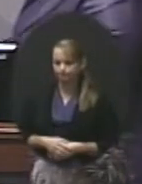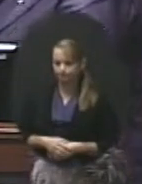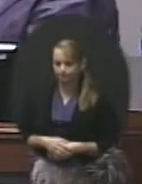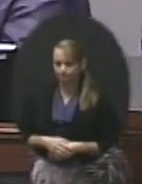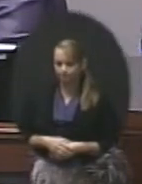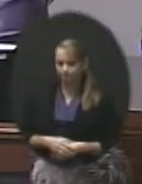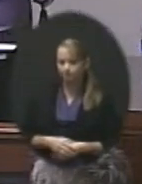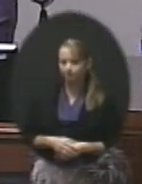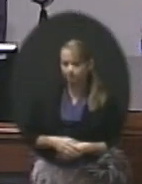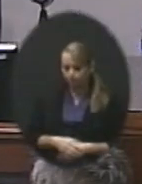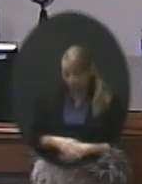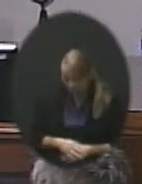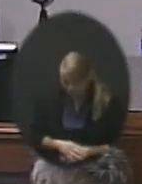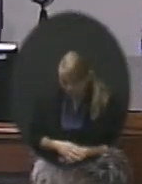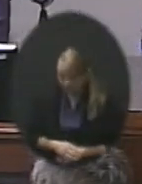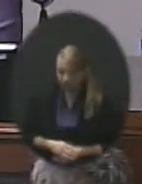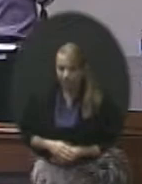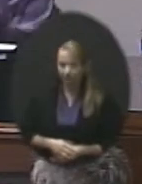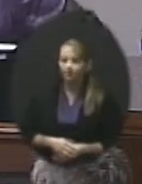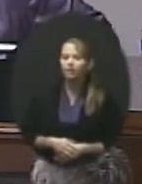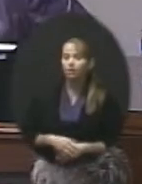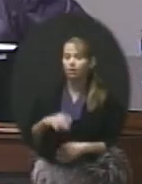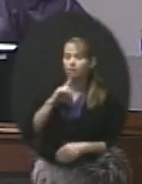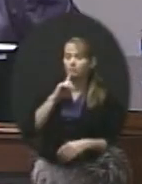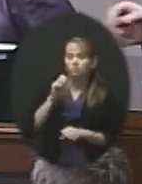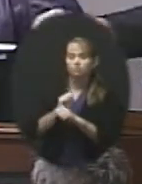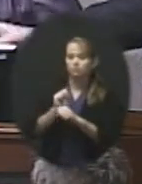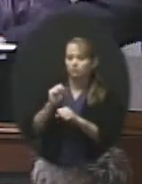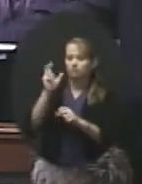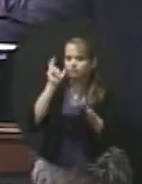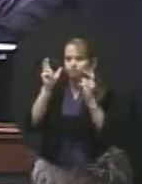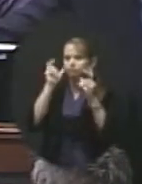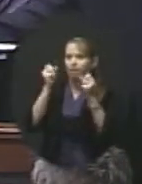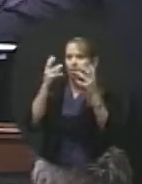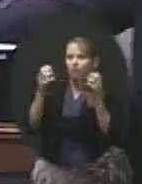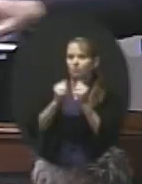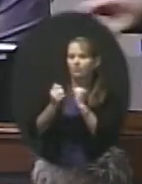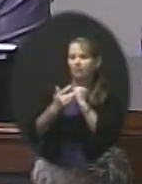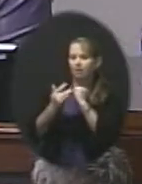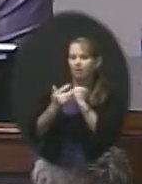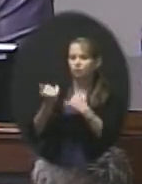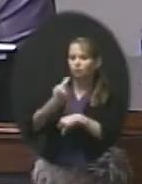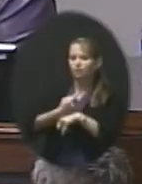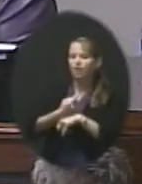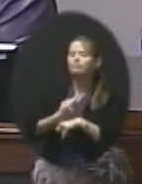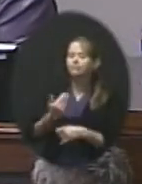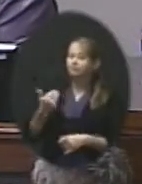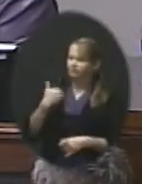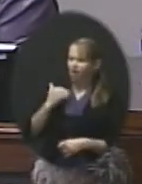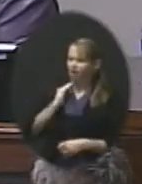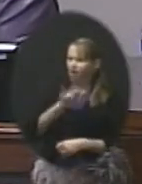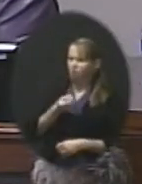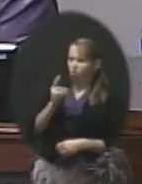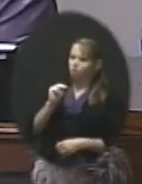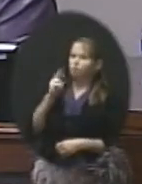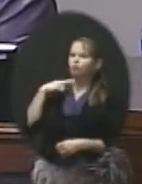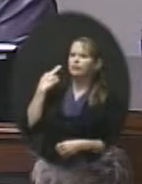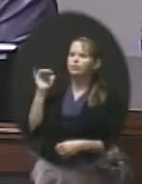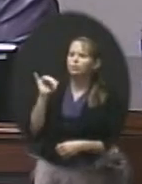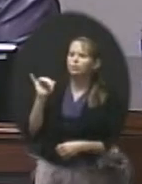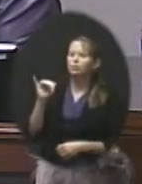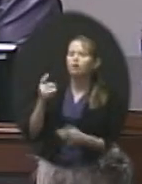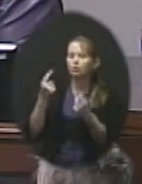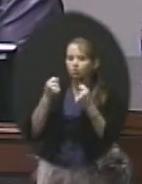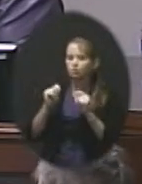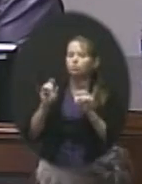Well, certainly you hear a lot about technology in the news these days, and we are not without our risks. Also, we try